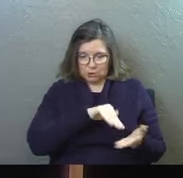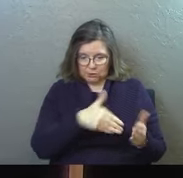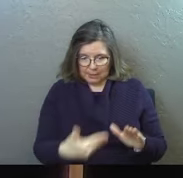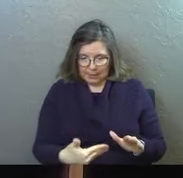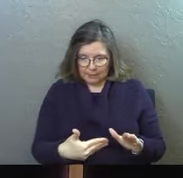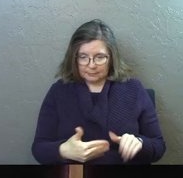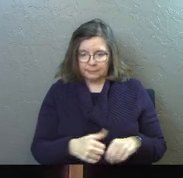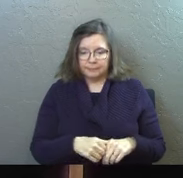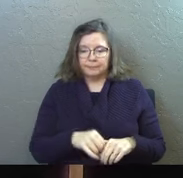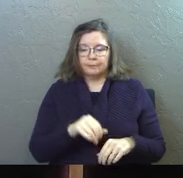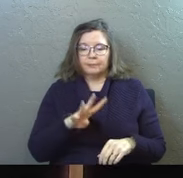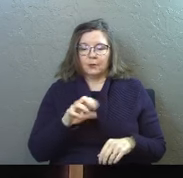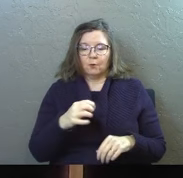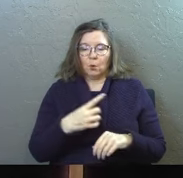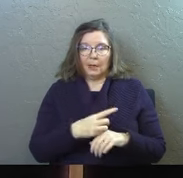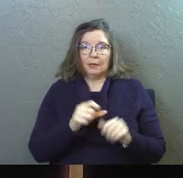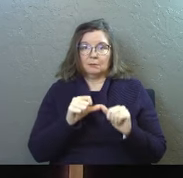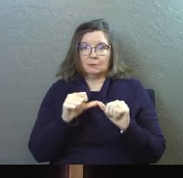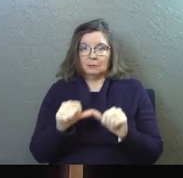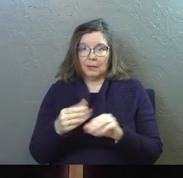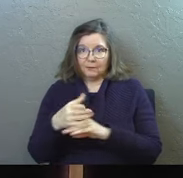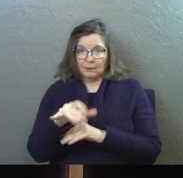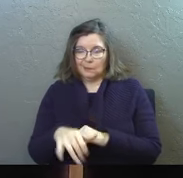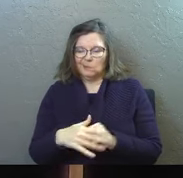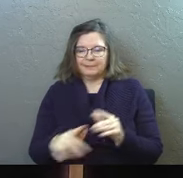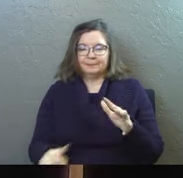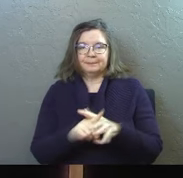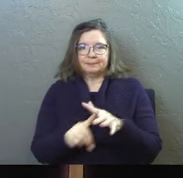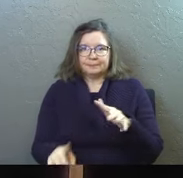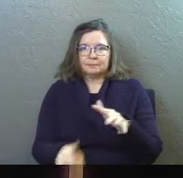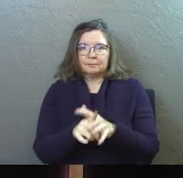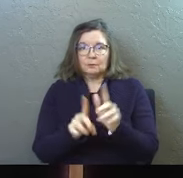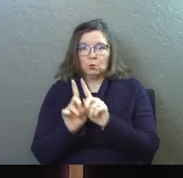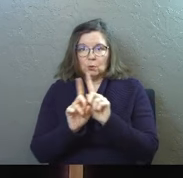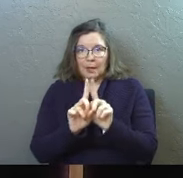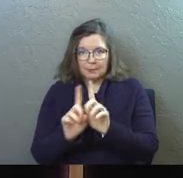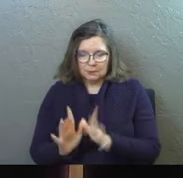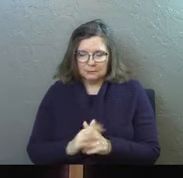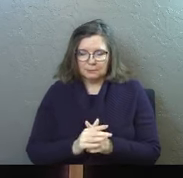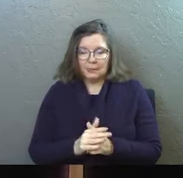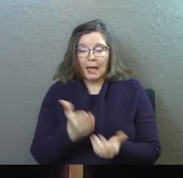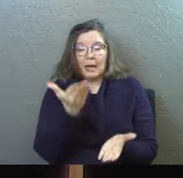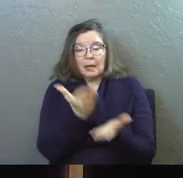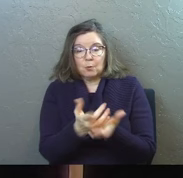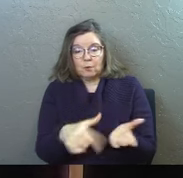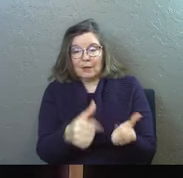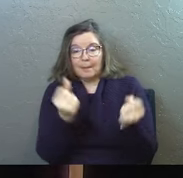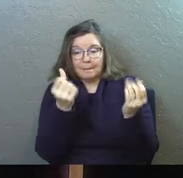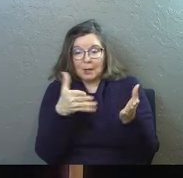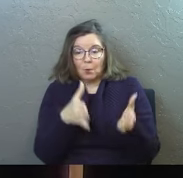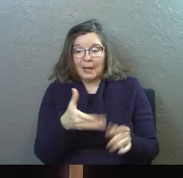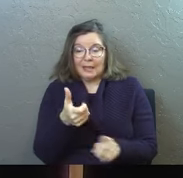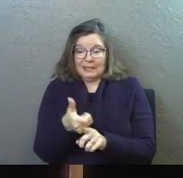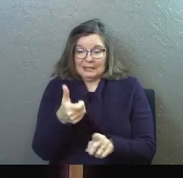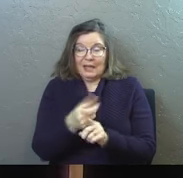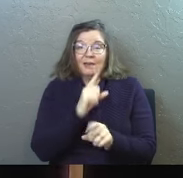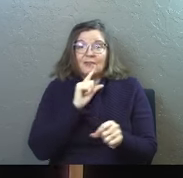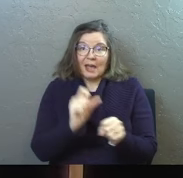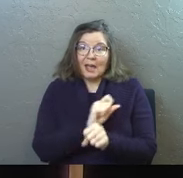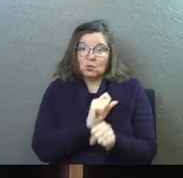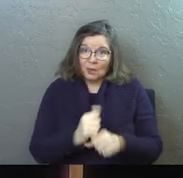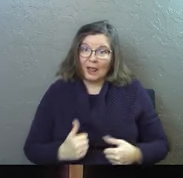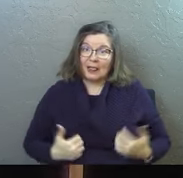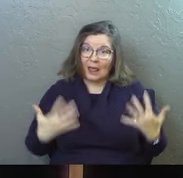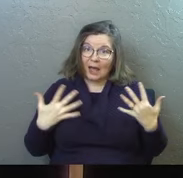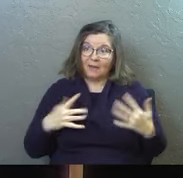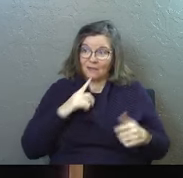apostles from time to time. That's the 12 apostles, the disciples. And Jesus proved to them in many ways that he was actually